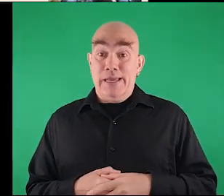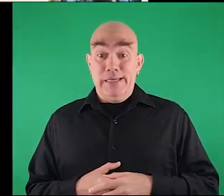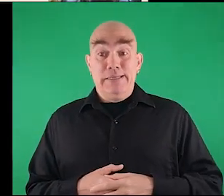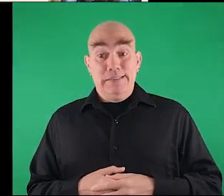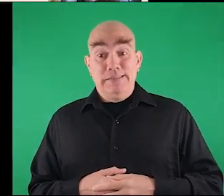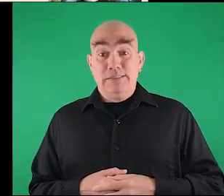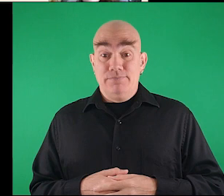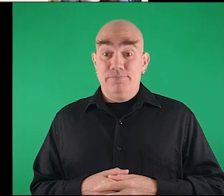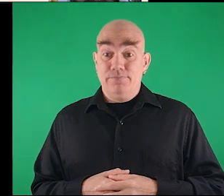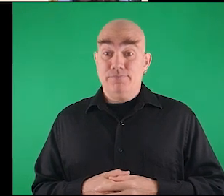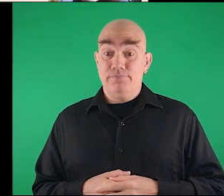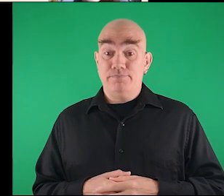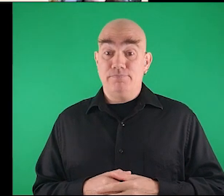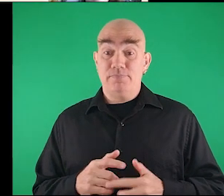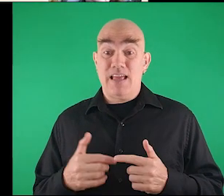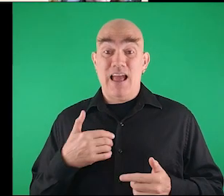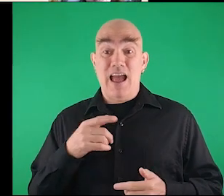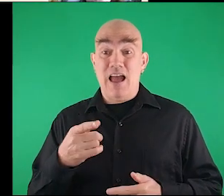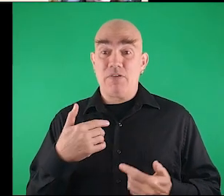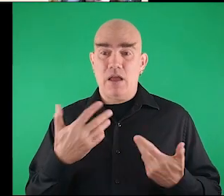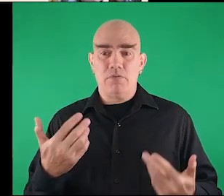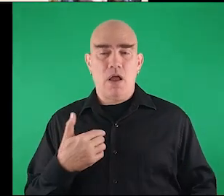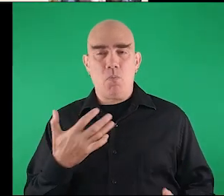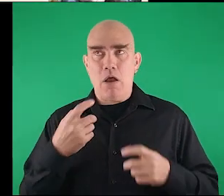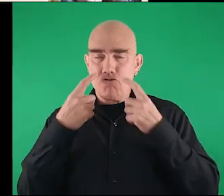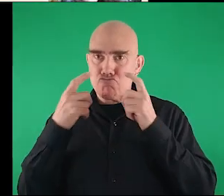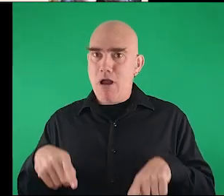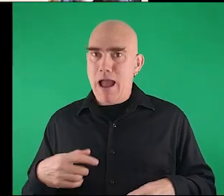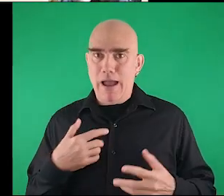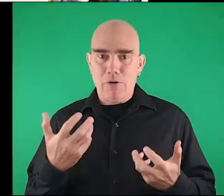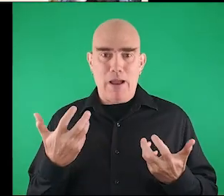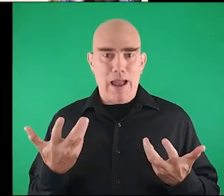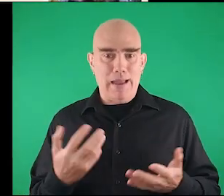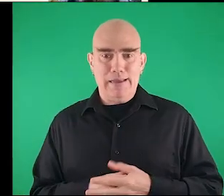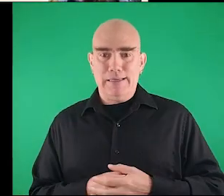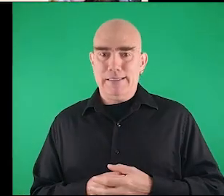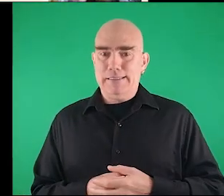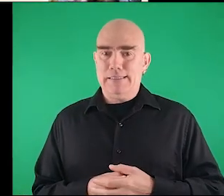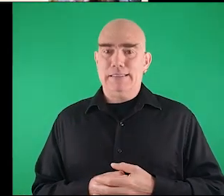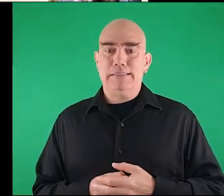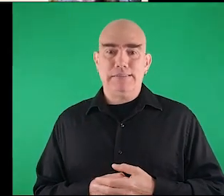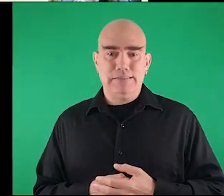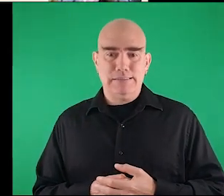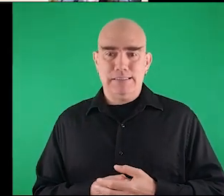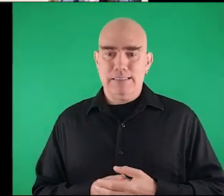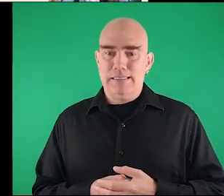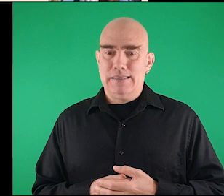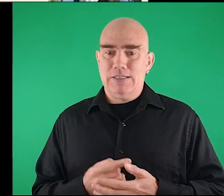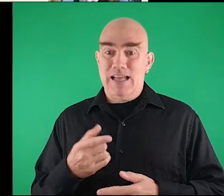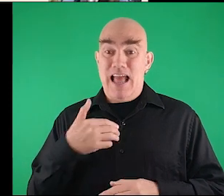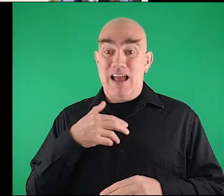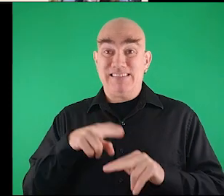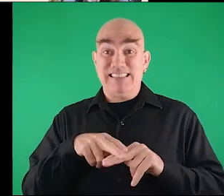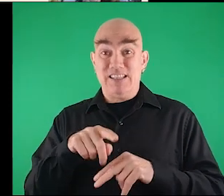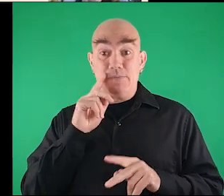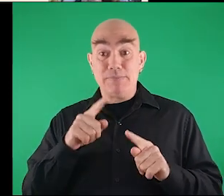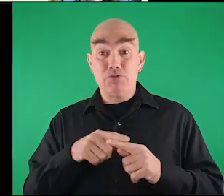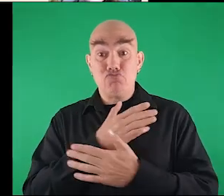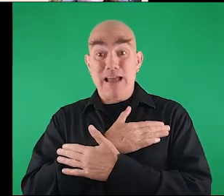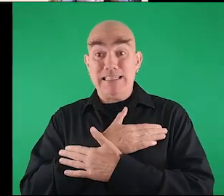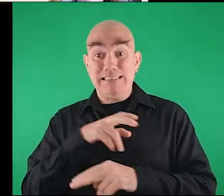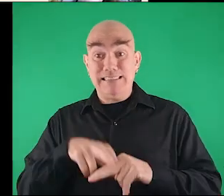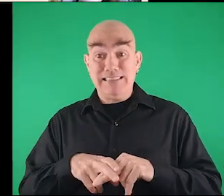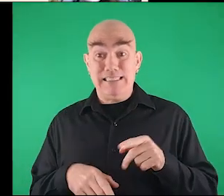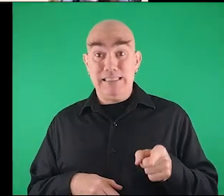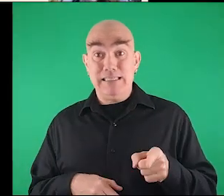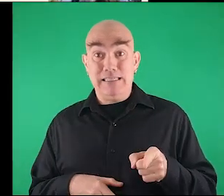okay okay and then you have i want to cry you have a